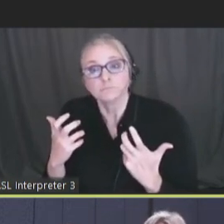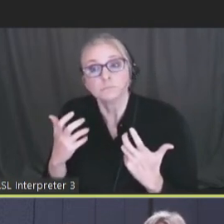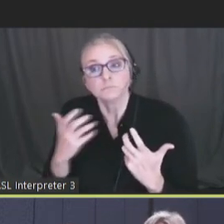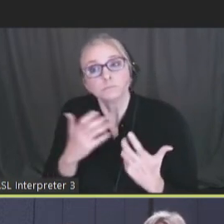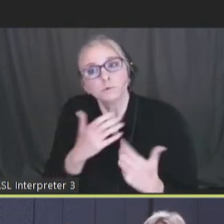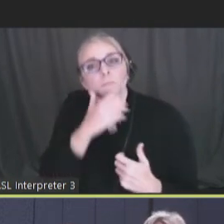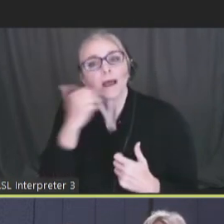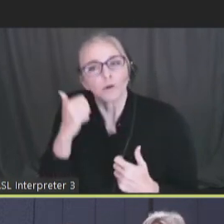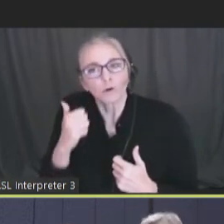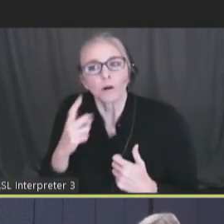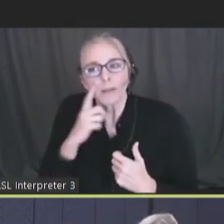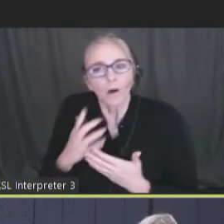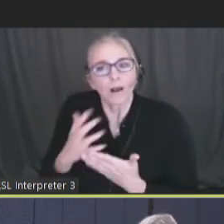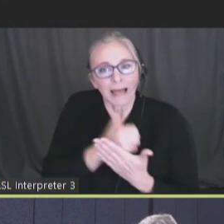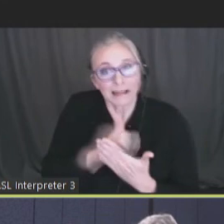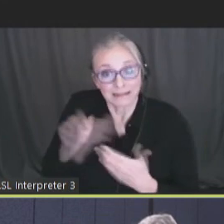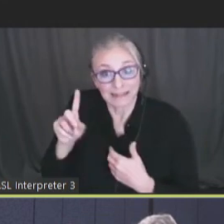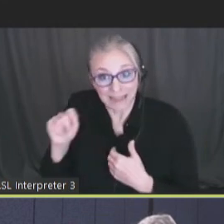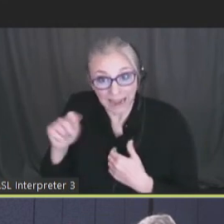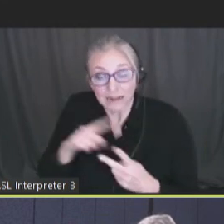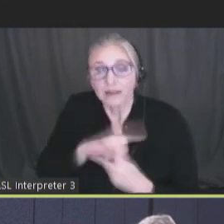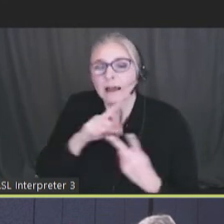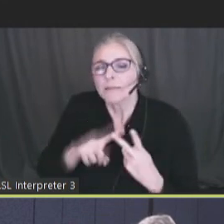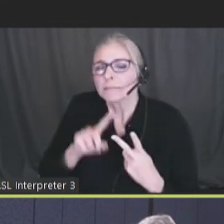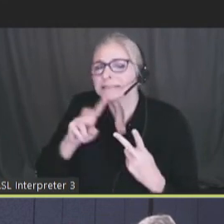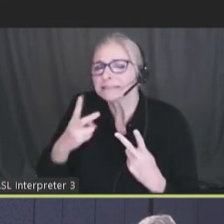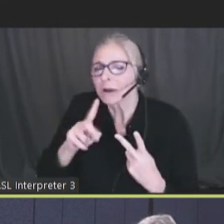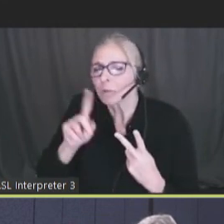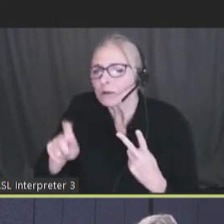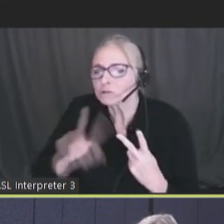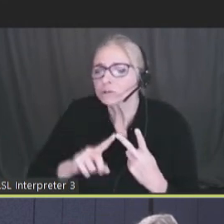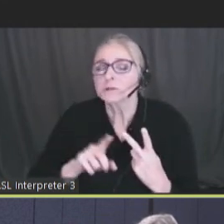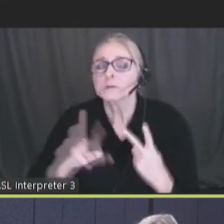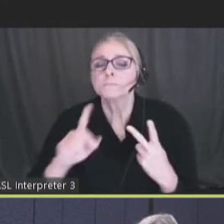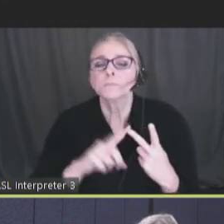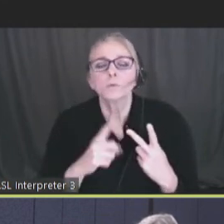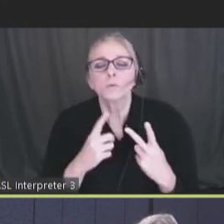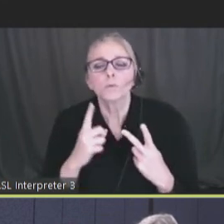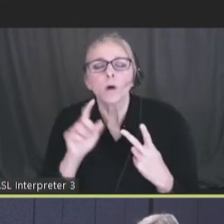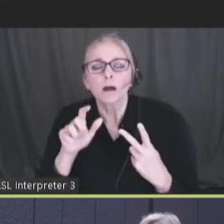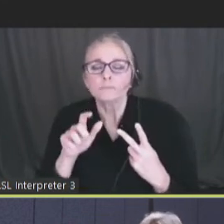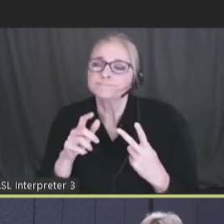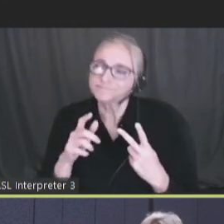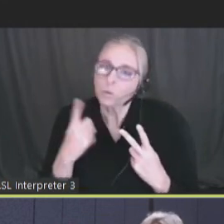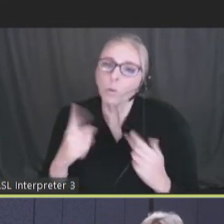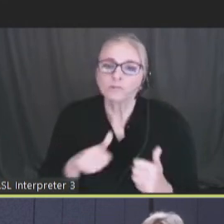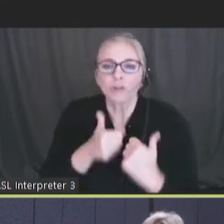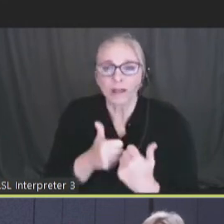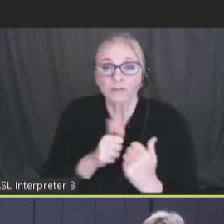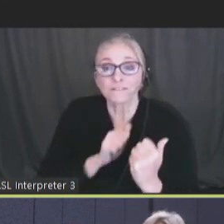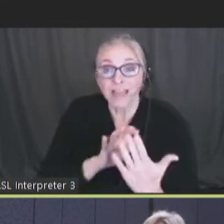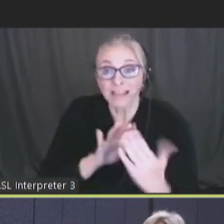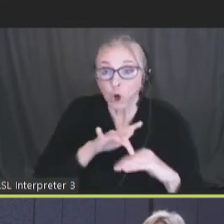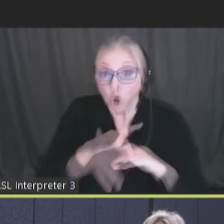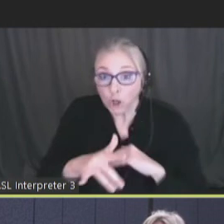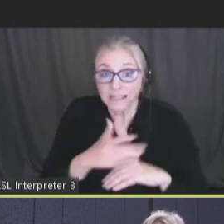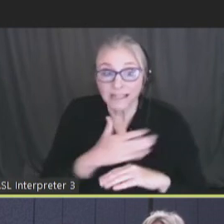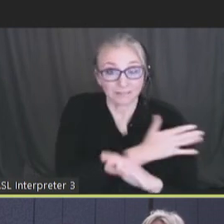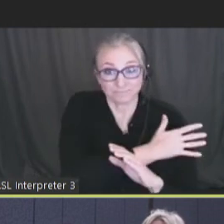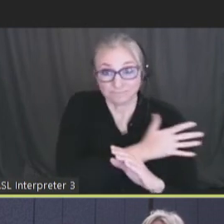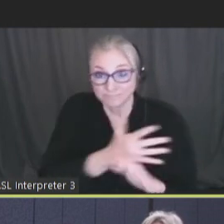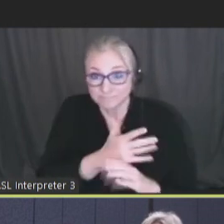job of collecting that data? And then, second, one of the challenges we faced early on was obviously the